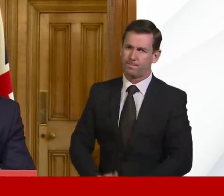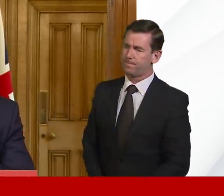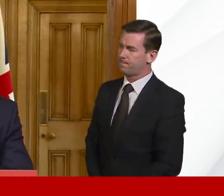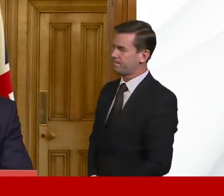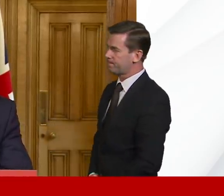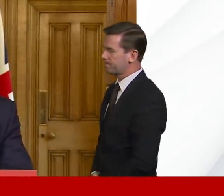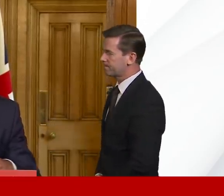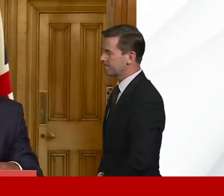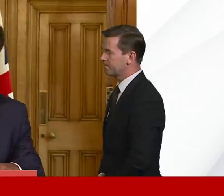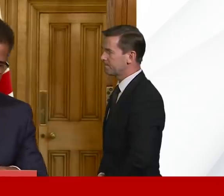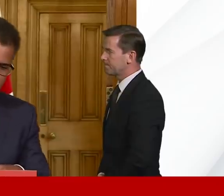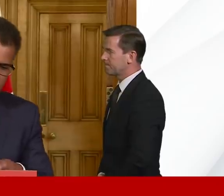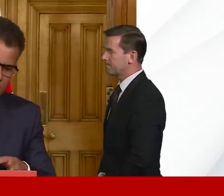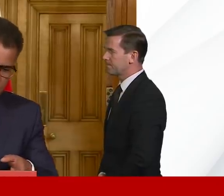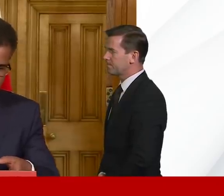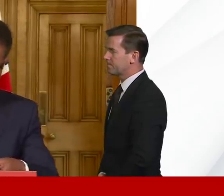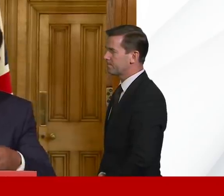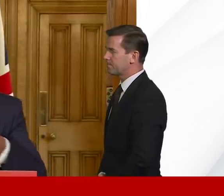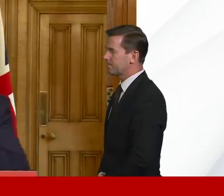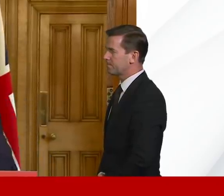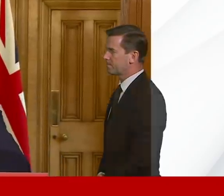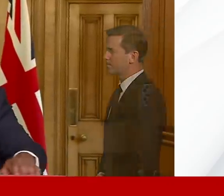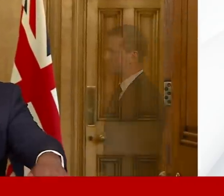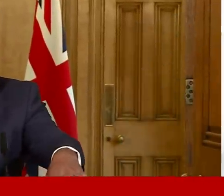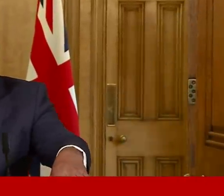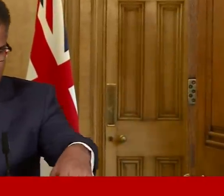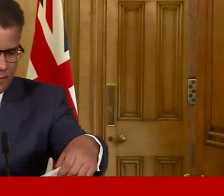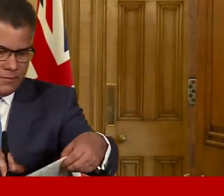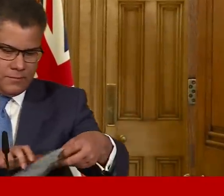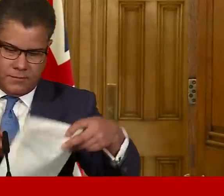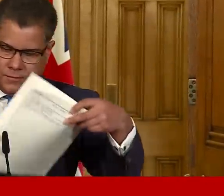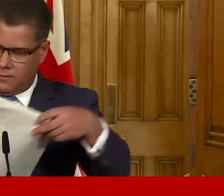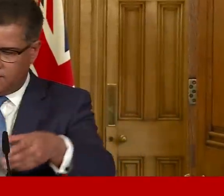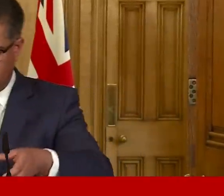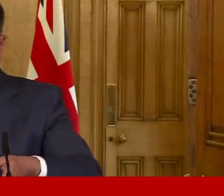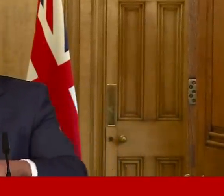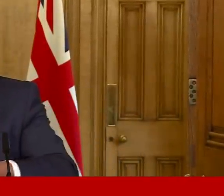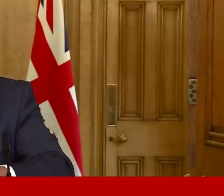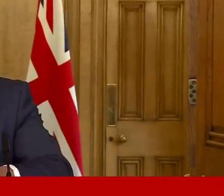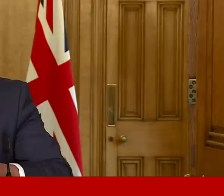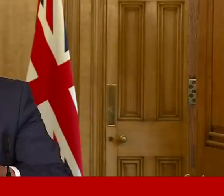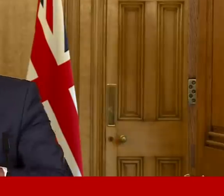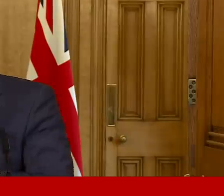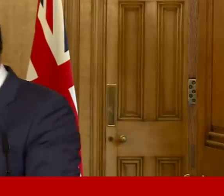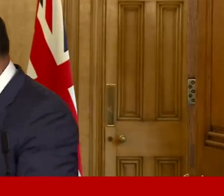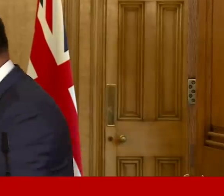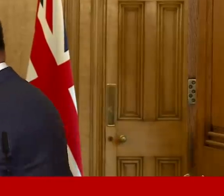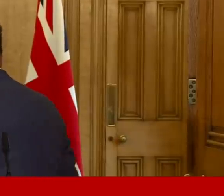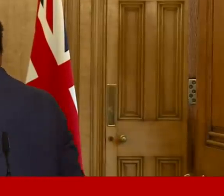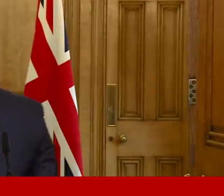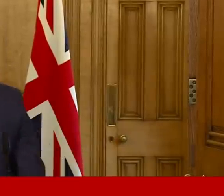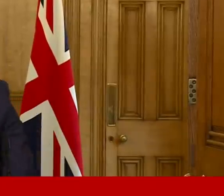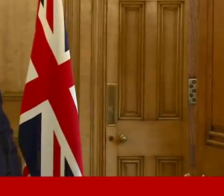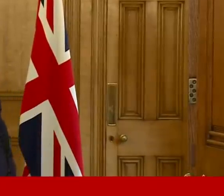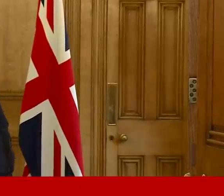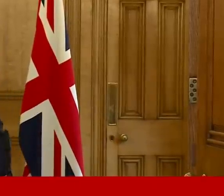So that's Alec Sharma, Business Secretary and Professor Powers, Medical Director of NHS England, then presenting that press conference